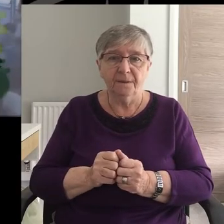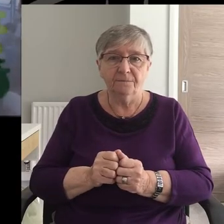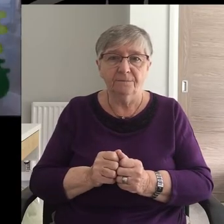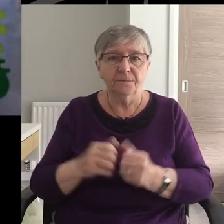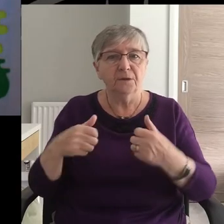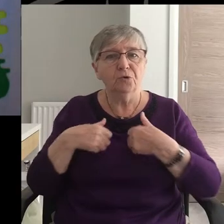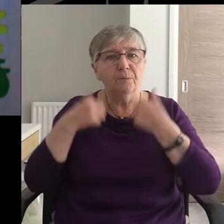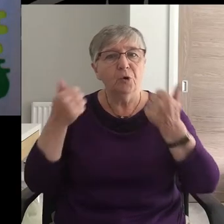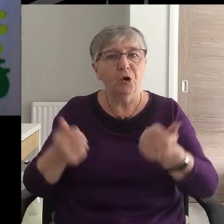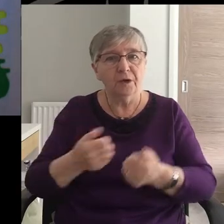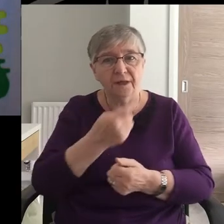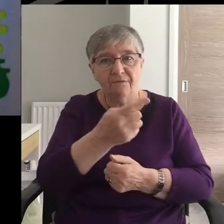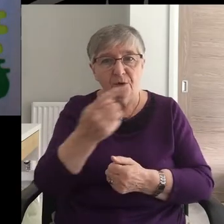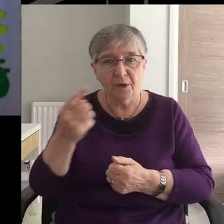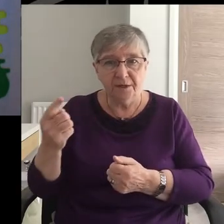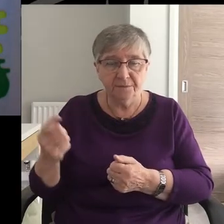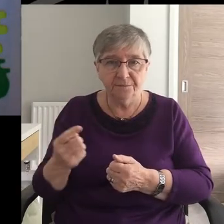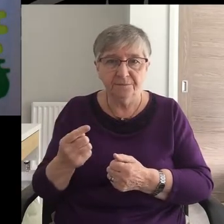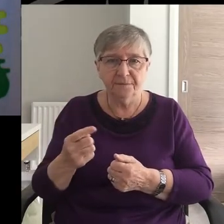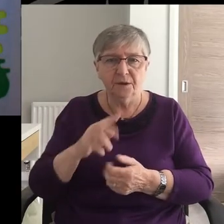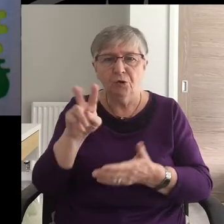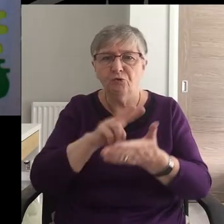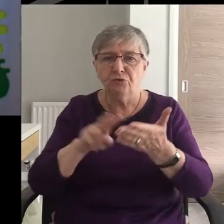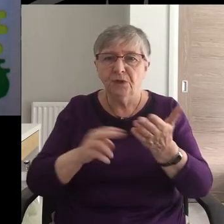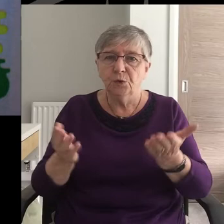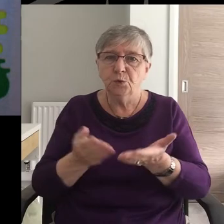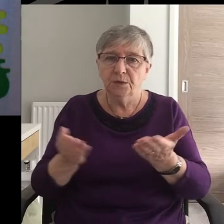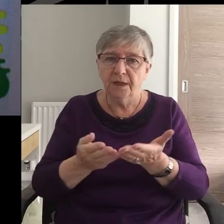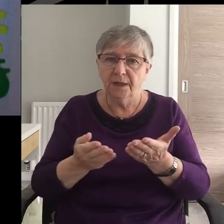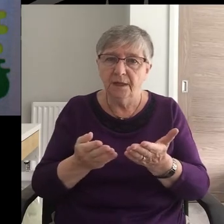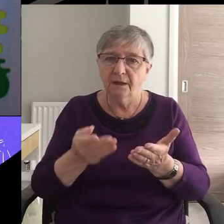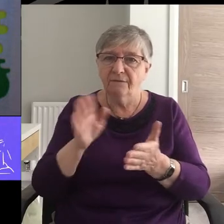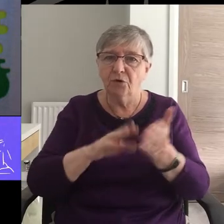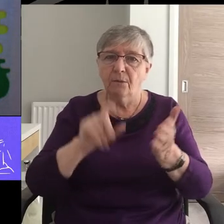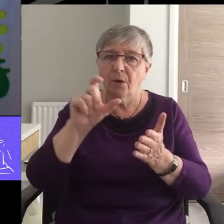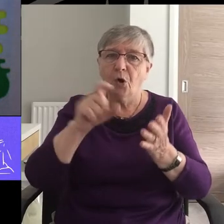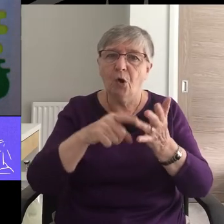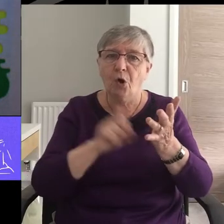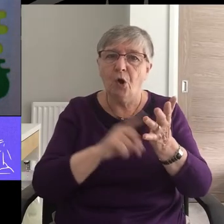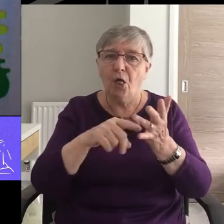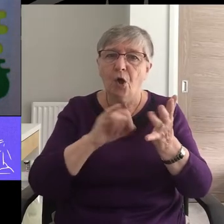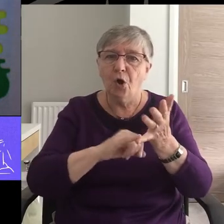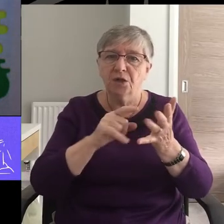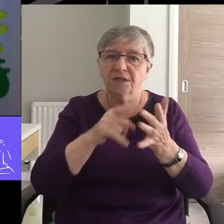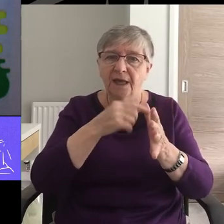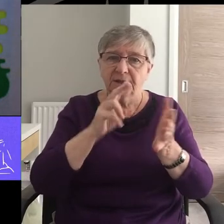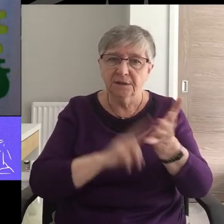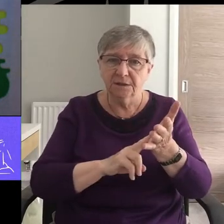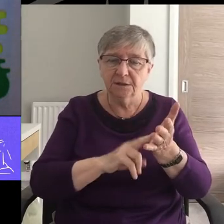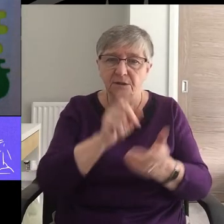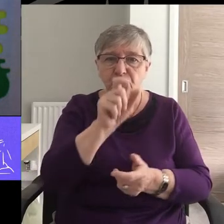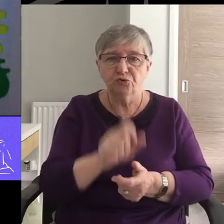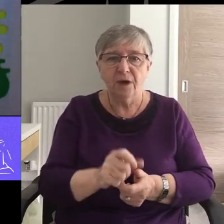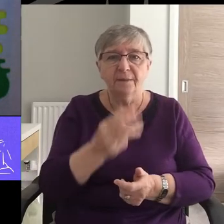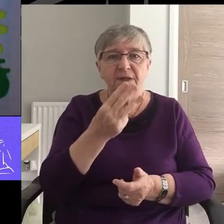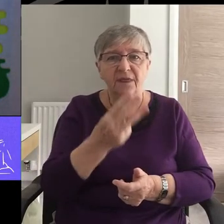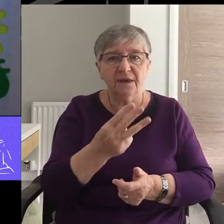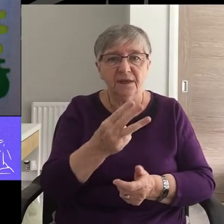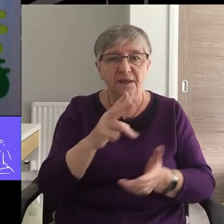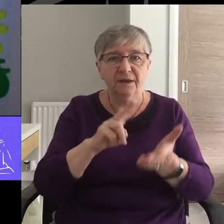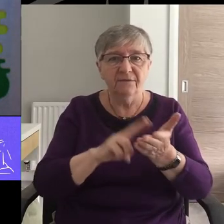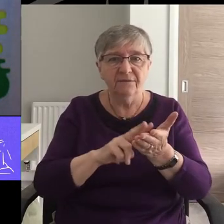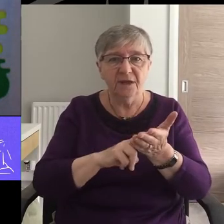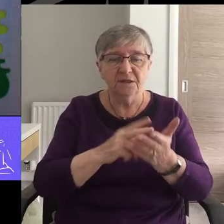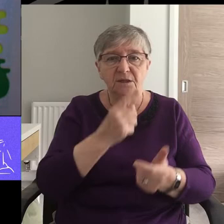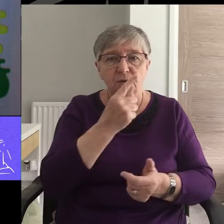Good morning, everybody. Our reading today is taken from Colossians chapter 3, verses